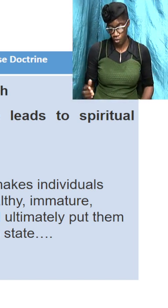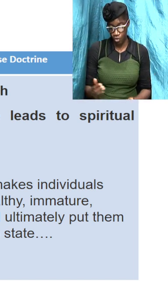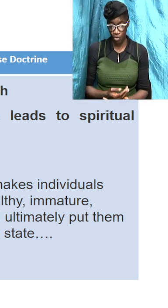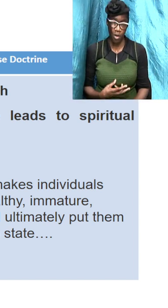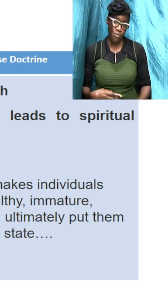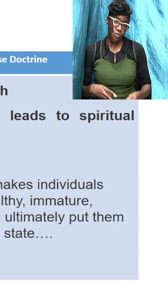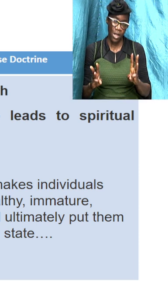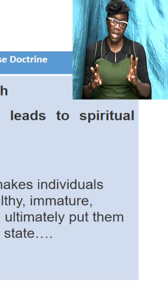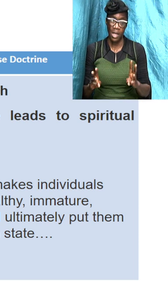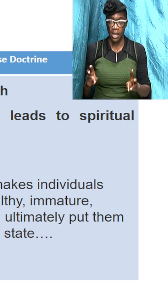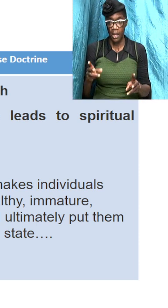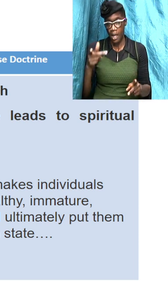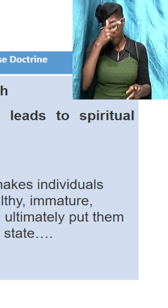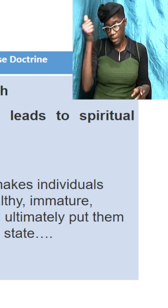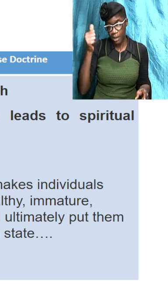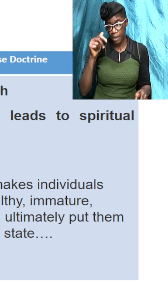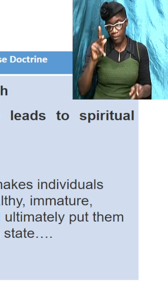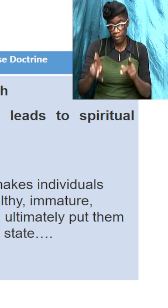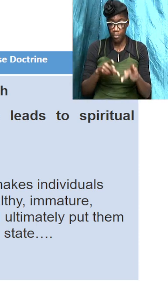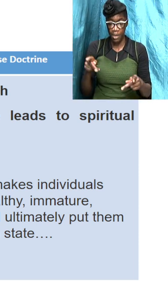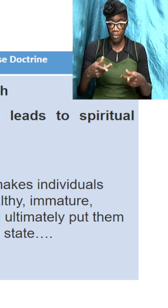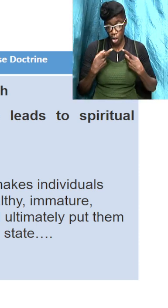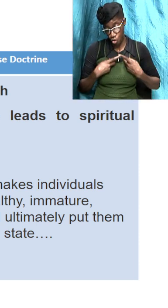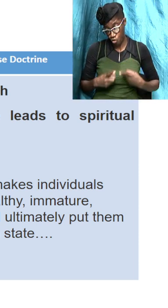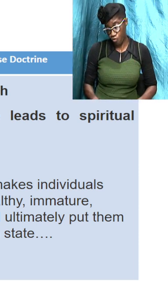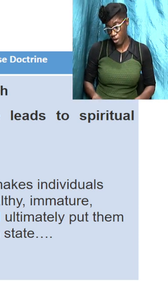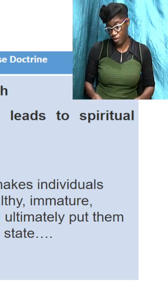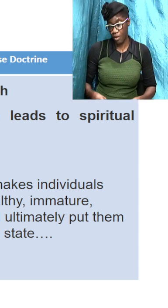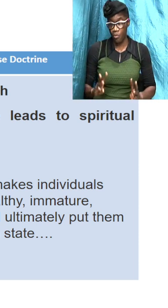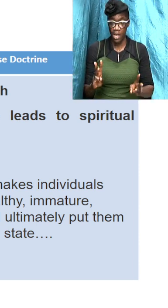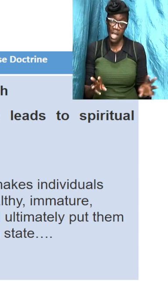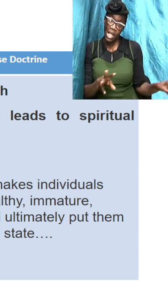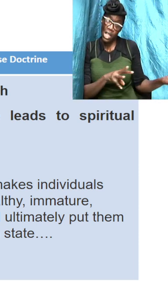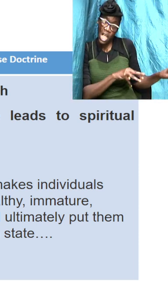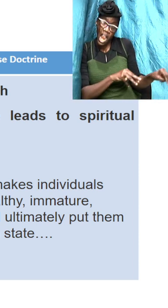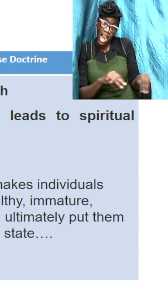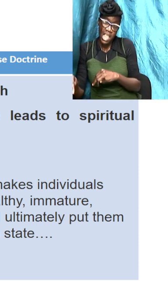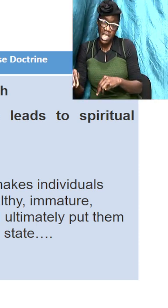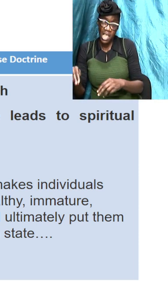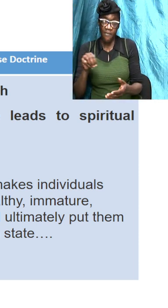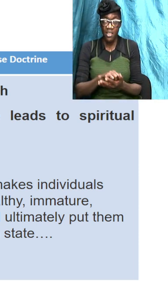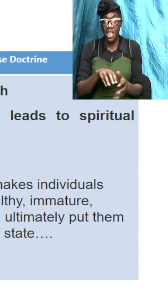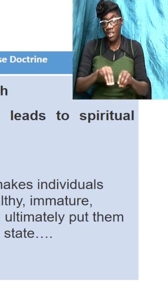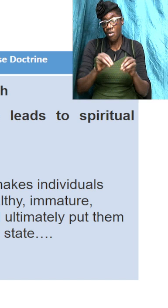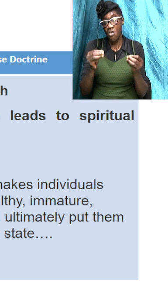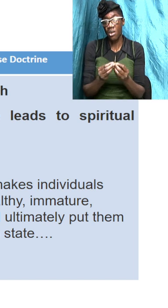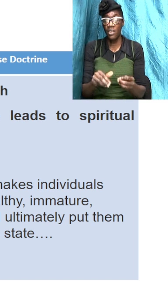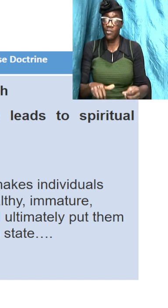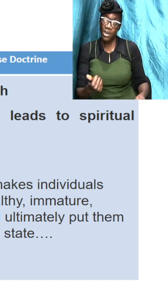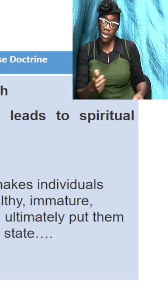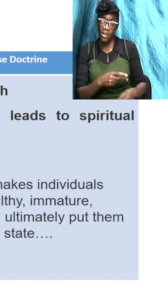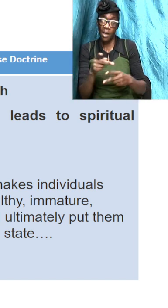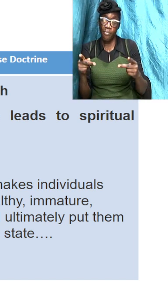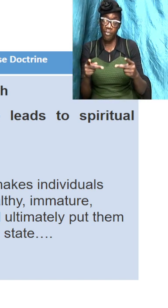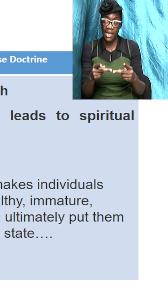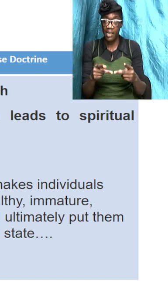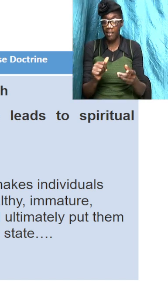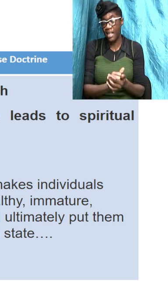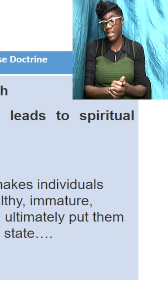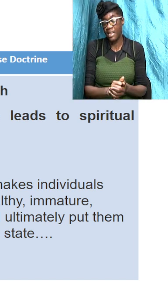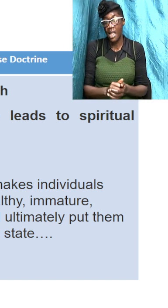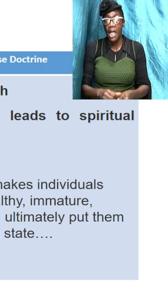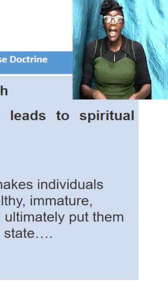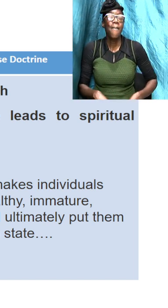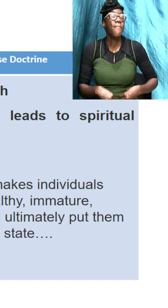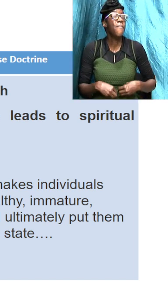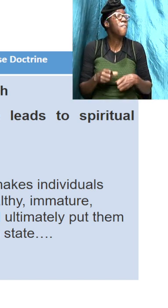because people want to dress a certain way they leave that organization for another place that allows that kind of dressing